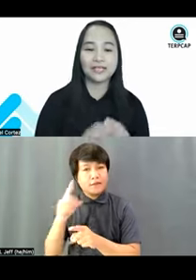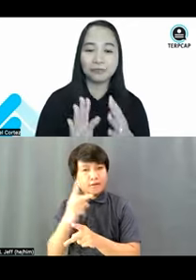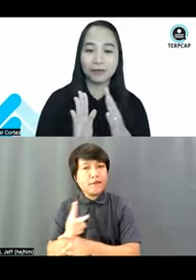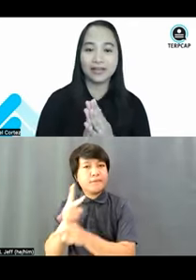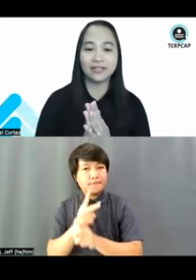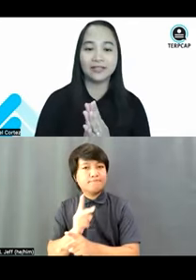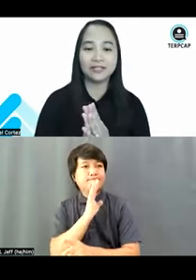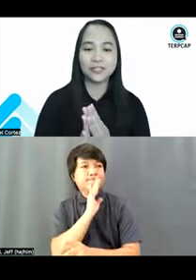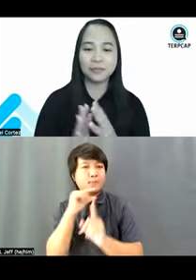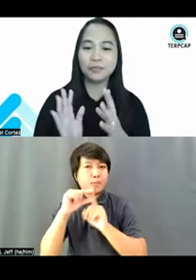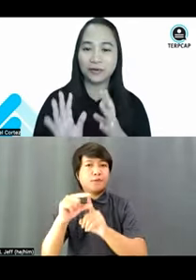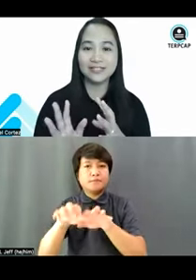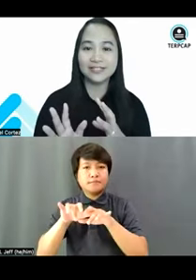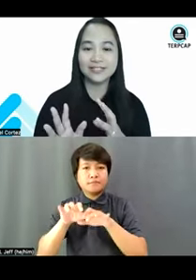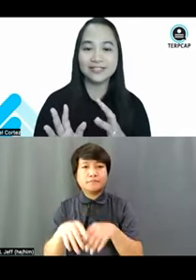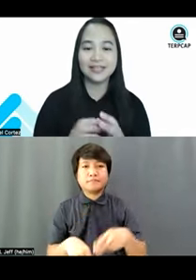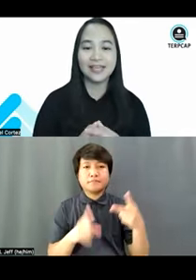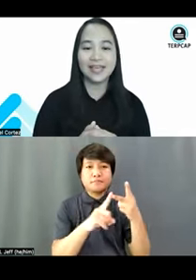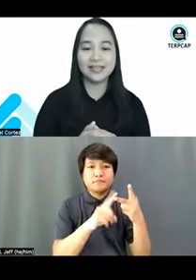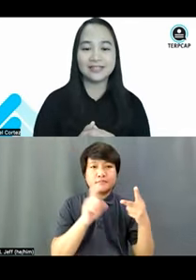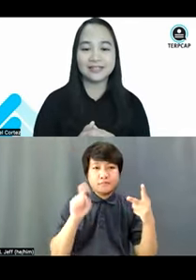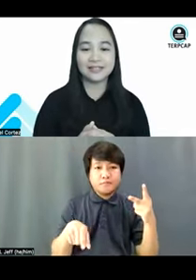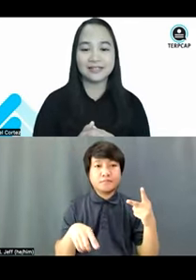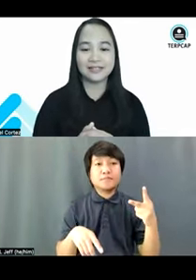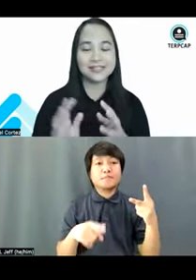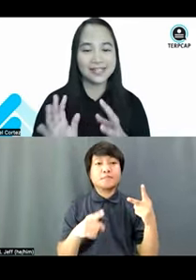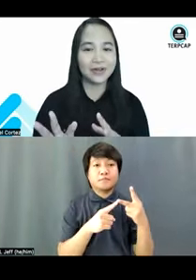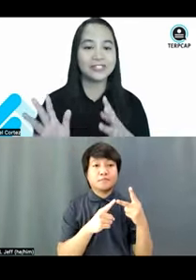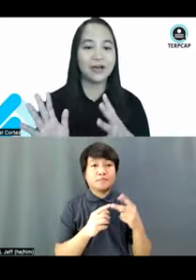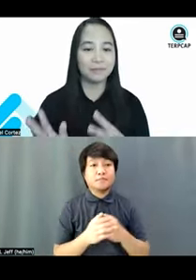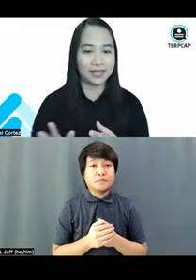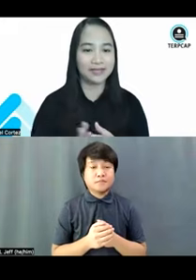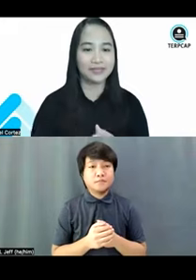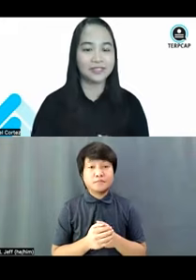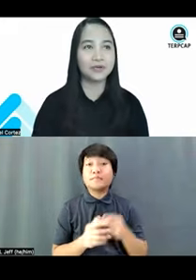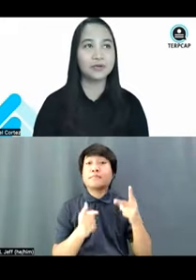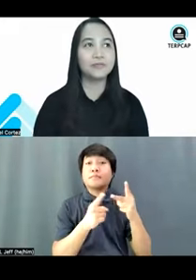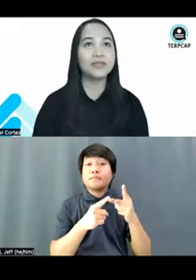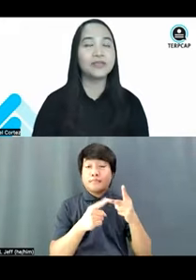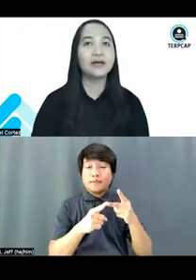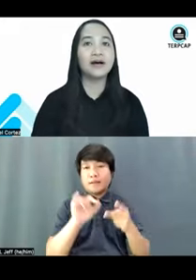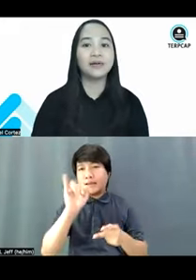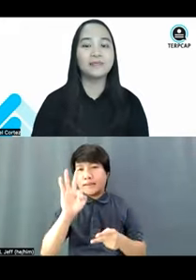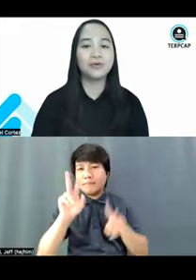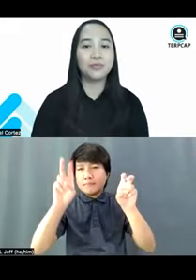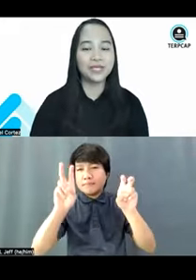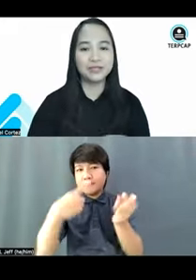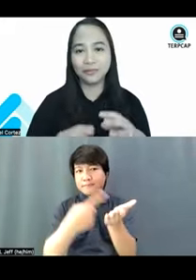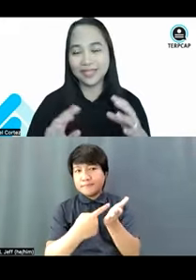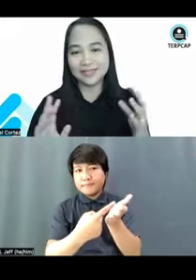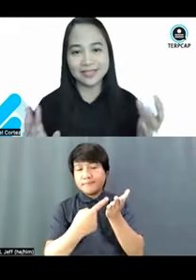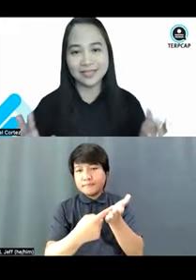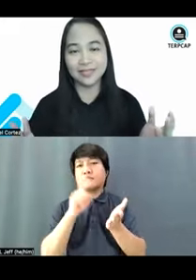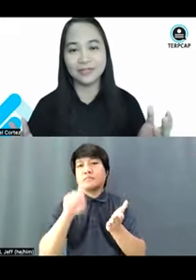call keep writing to a point and stay on topic. So, we